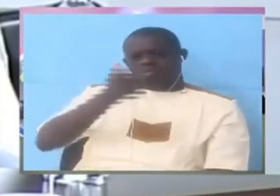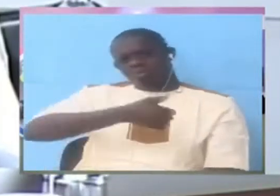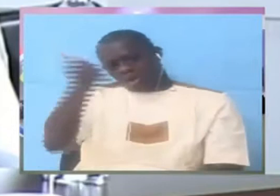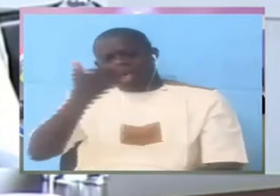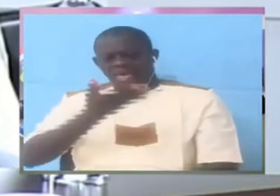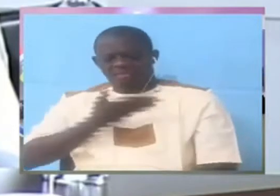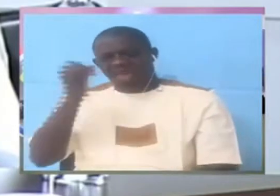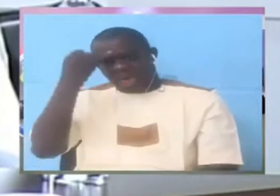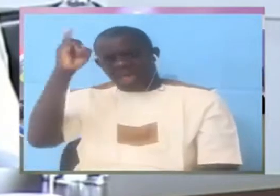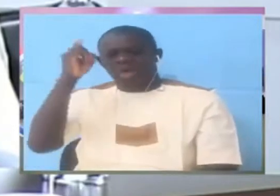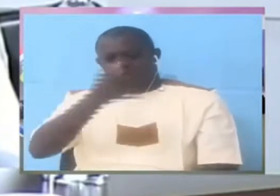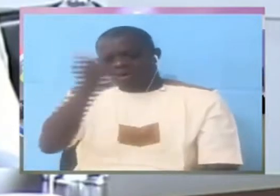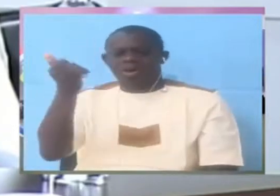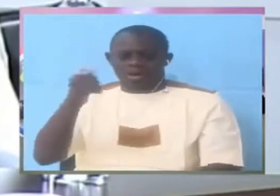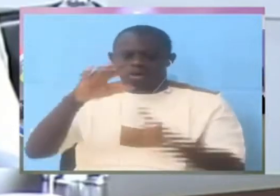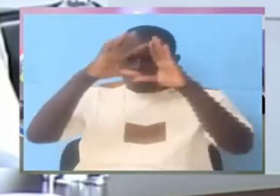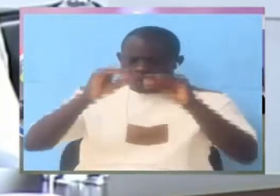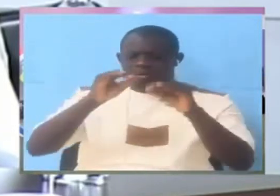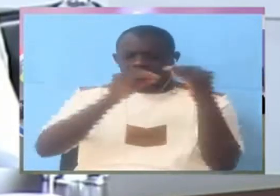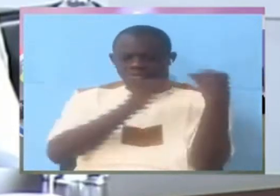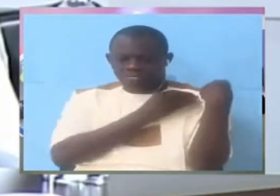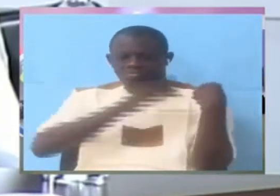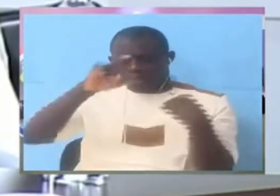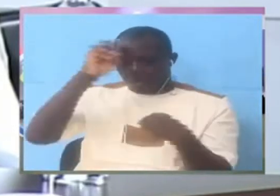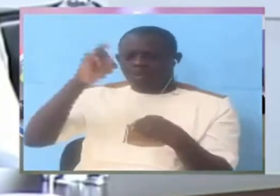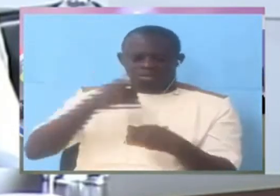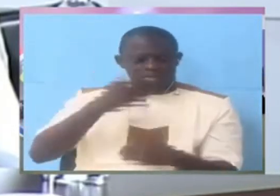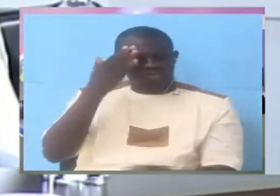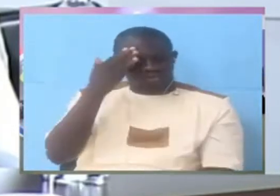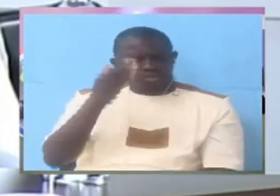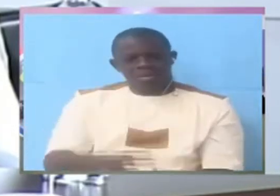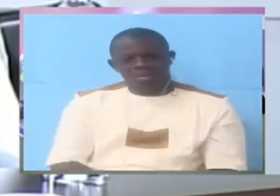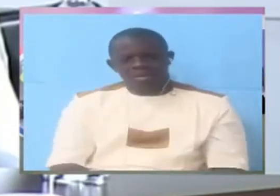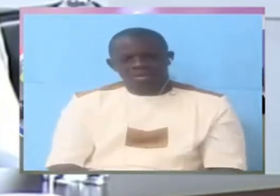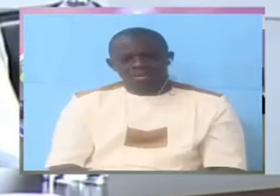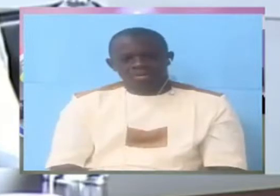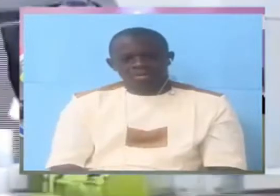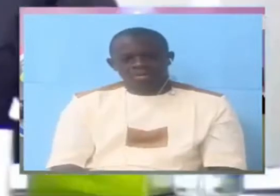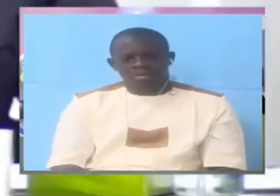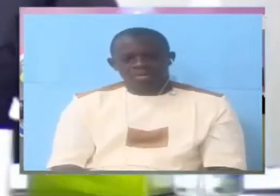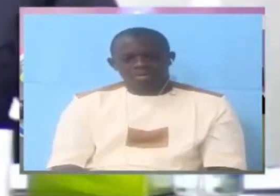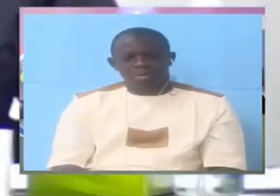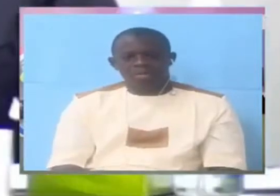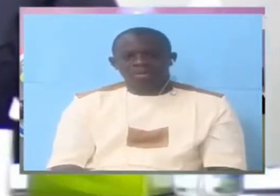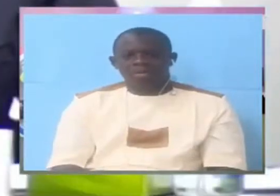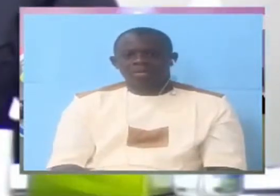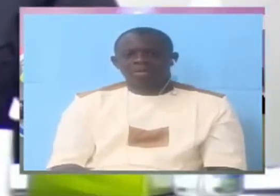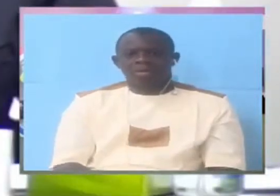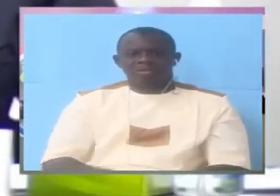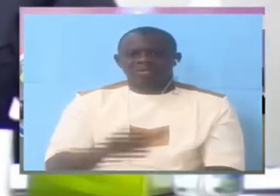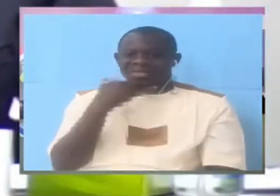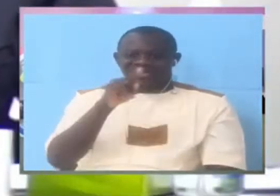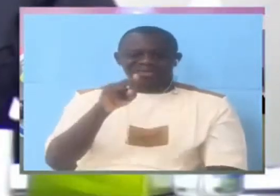I have an idea about some of the sections of their work. Isn't that disappointing to come from a director of the